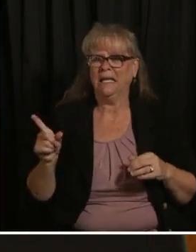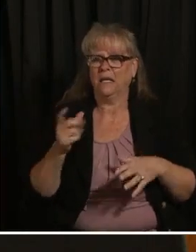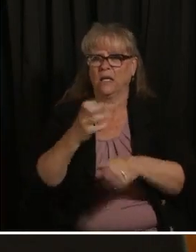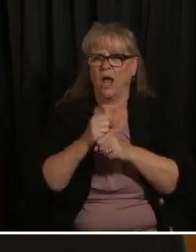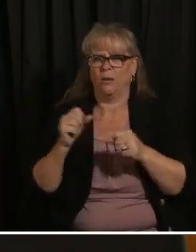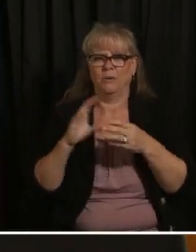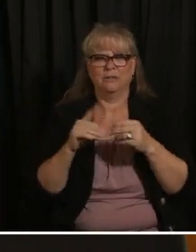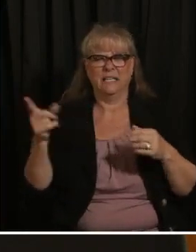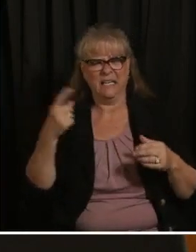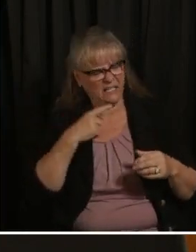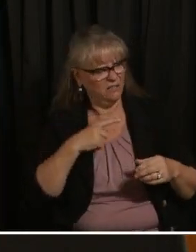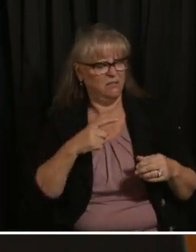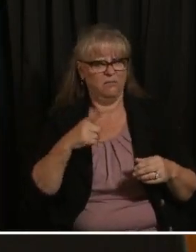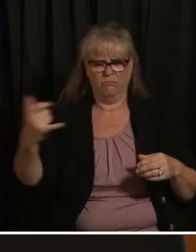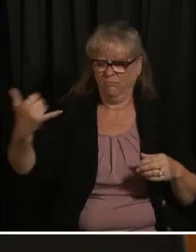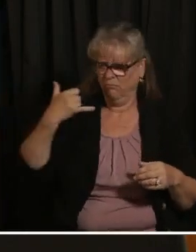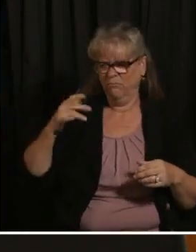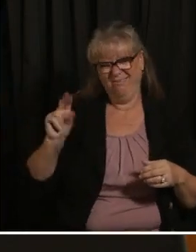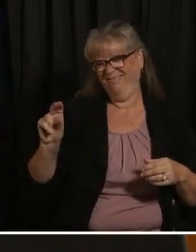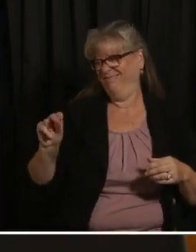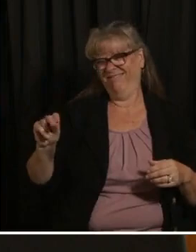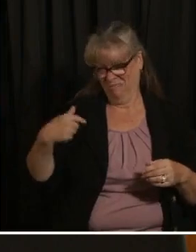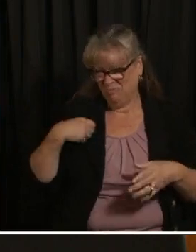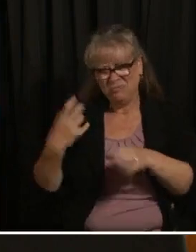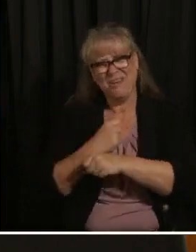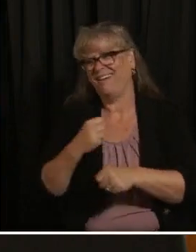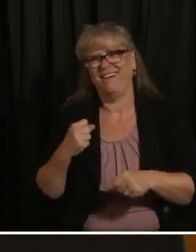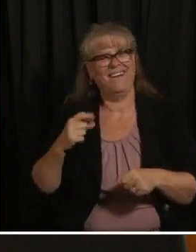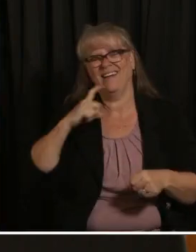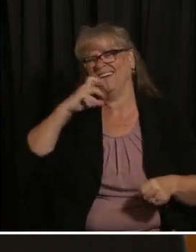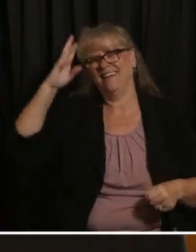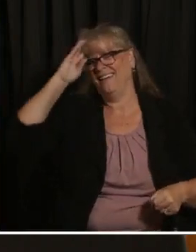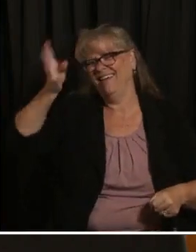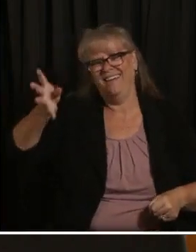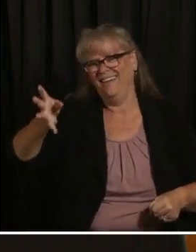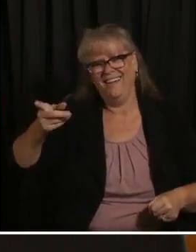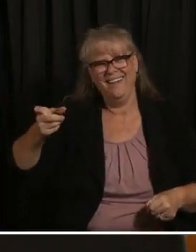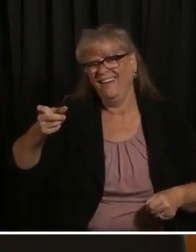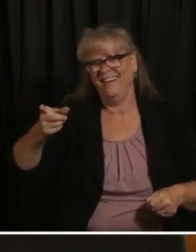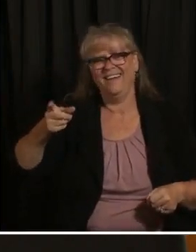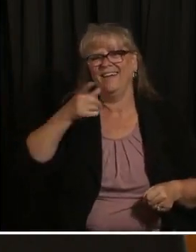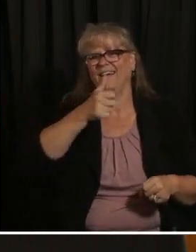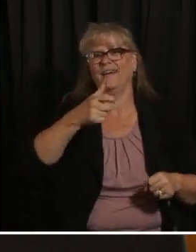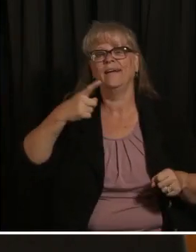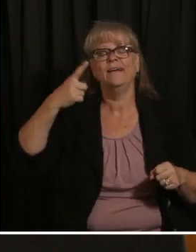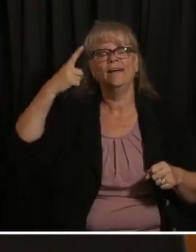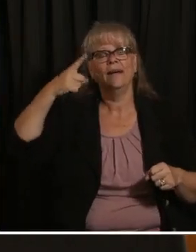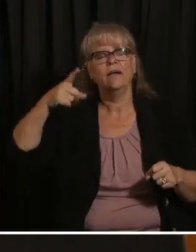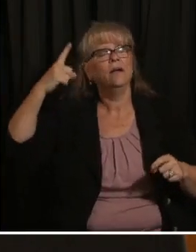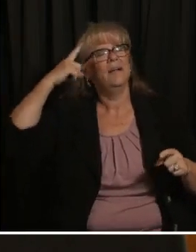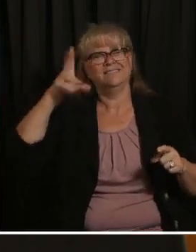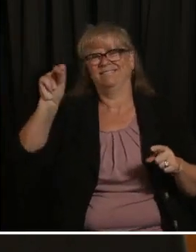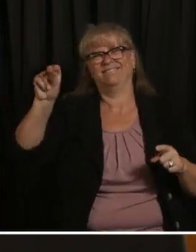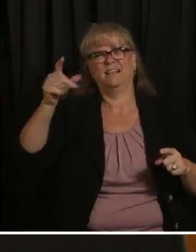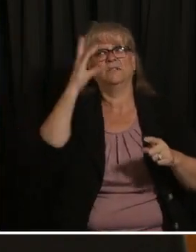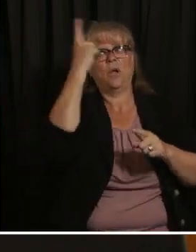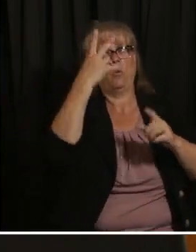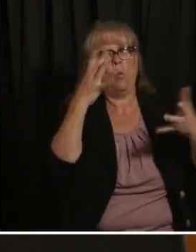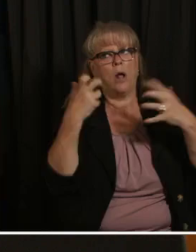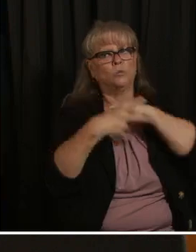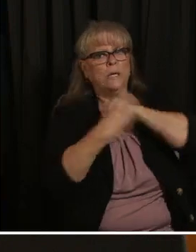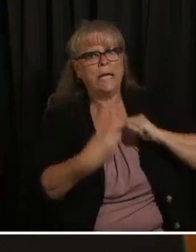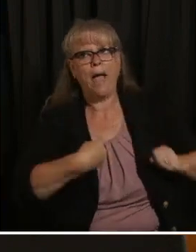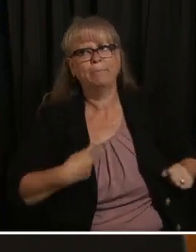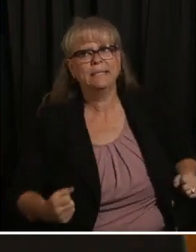was notified that he won this award he even at one point thought it might be part of a kidnapping plot um and I bet you're feeling some